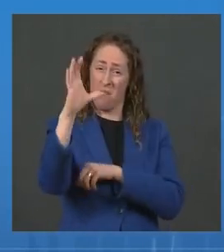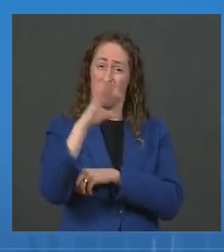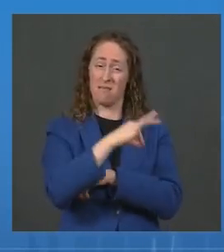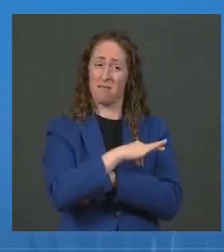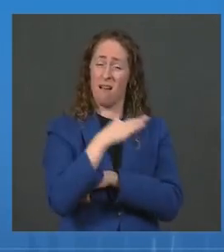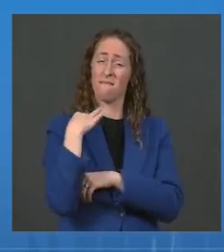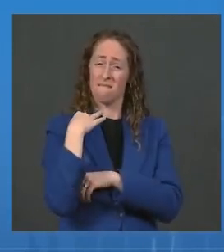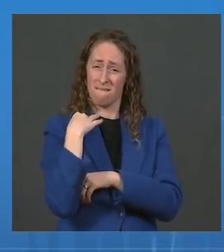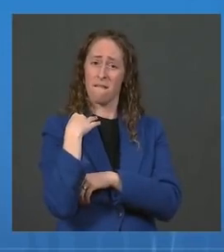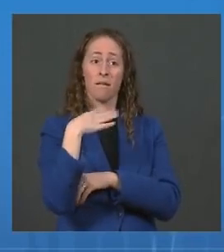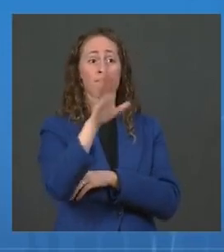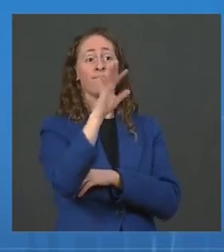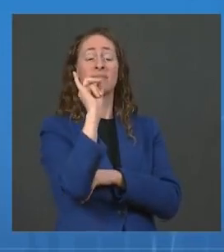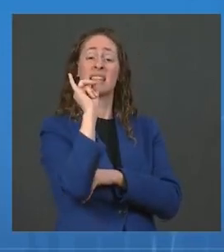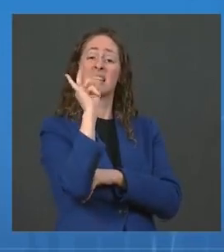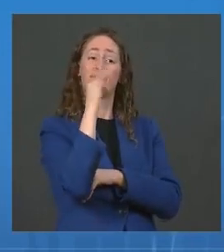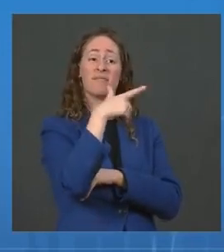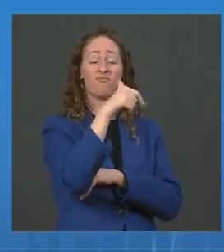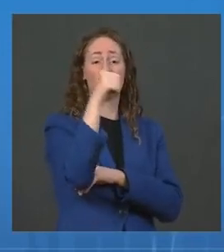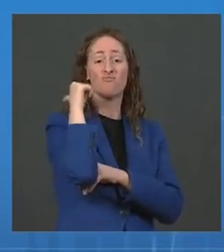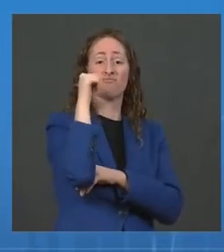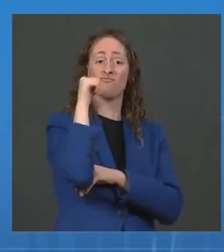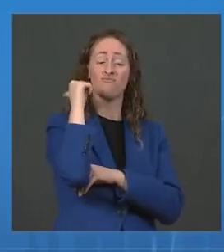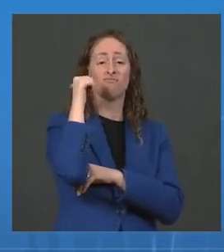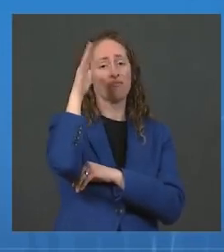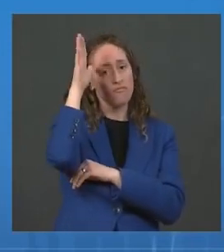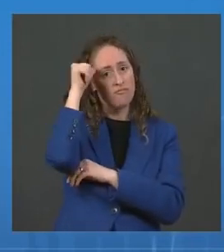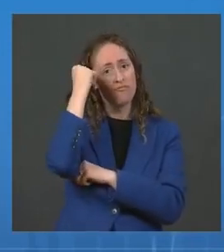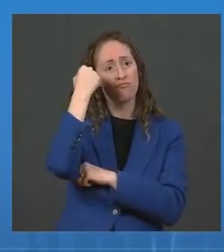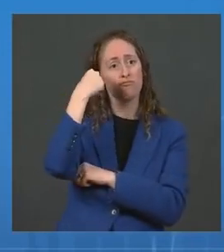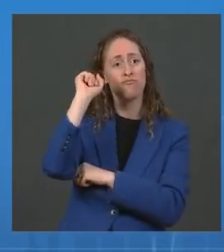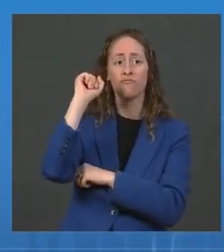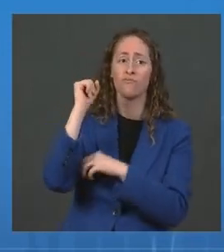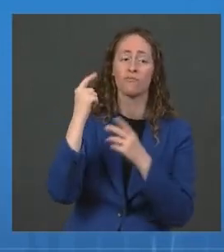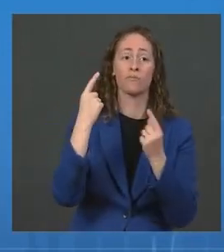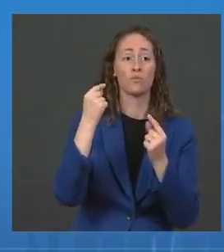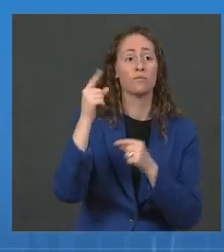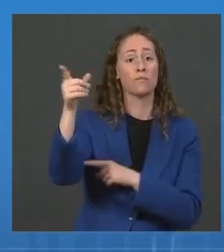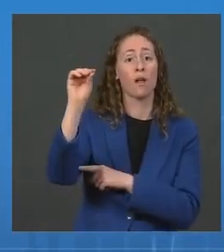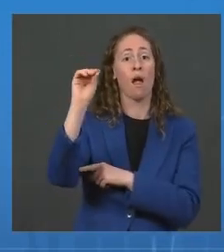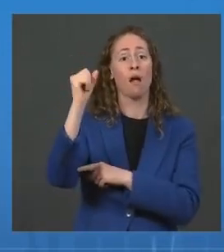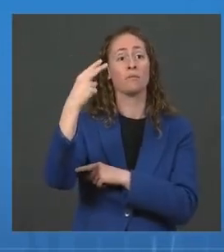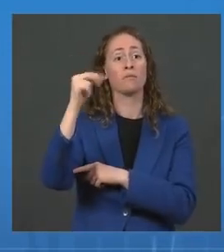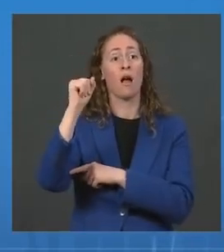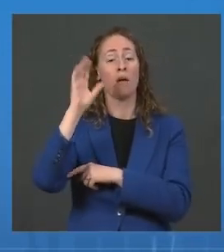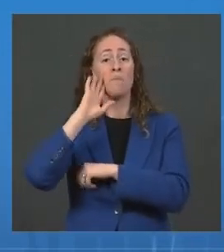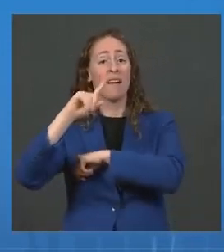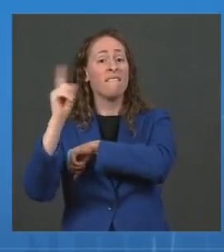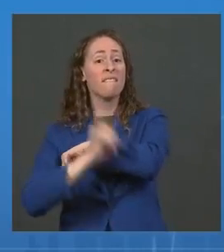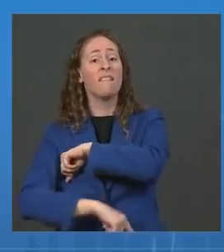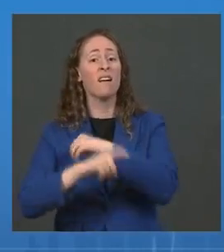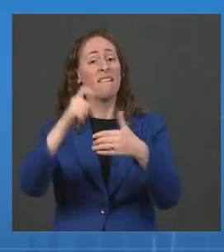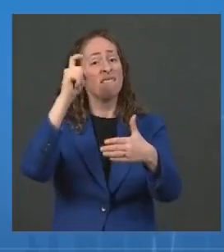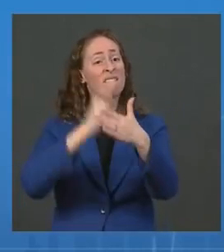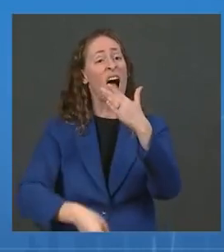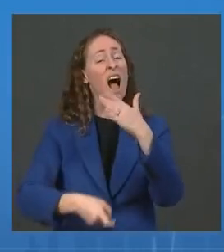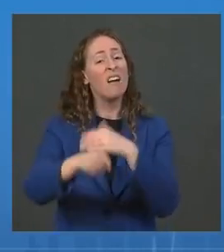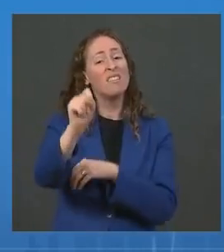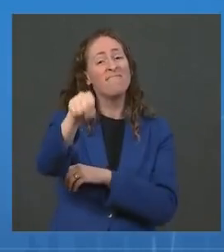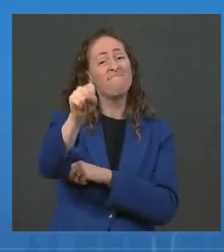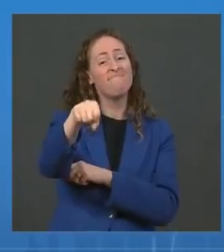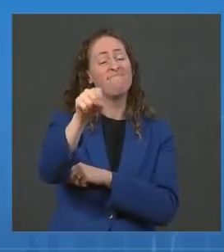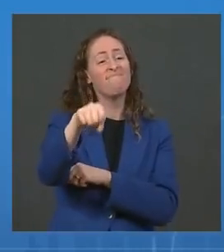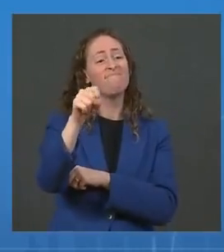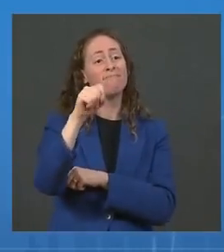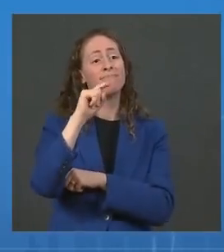to follow the standard, the OSHA fines can be quite significant. Enforcement actions can include fines up